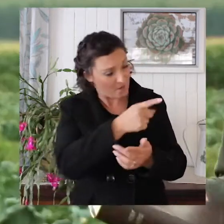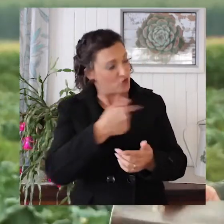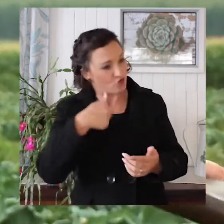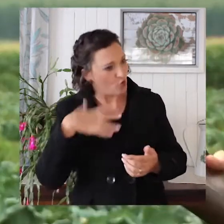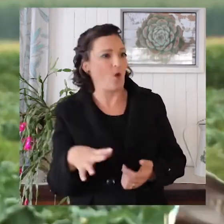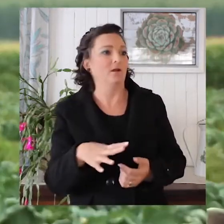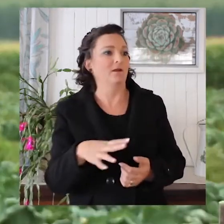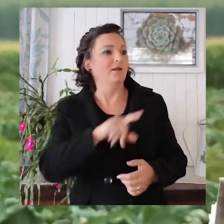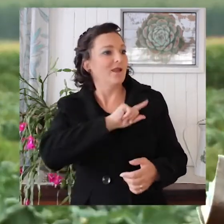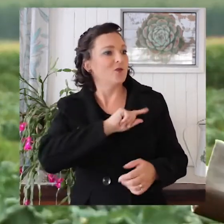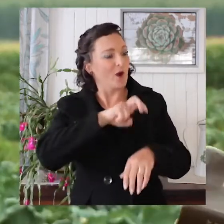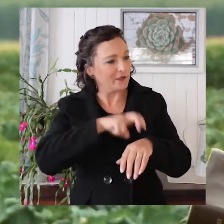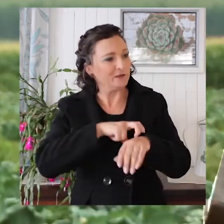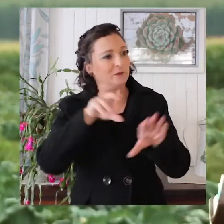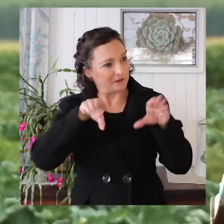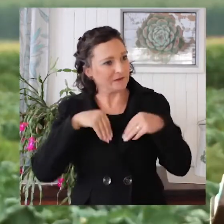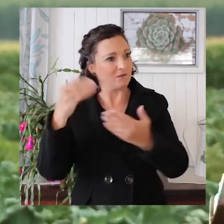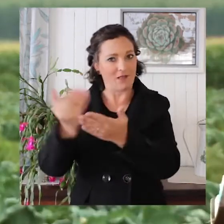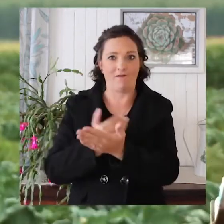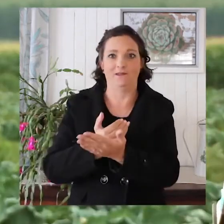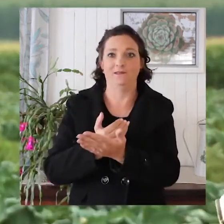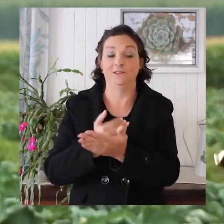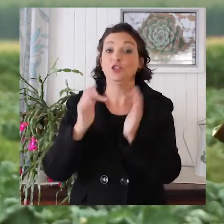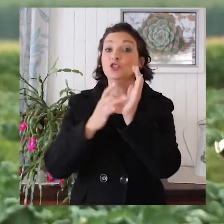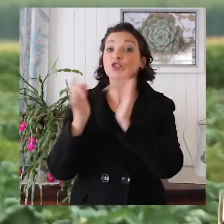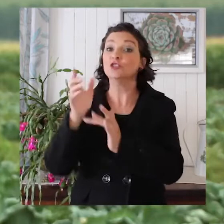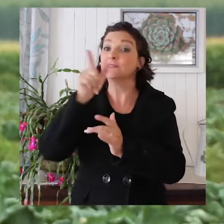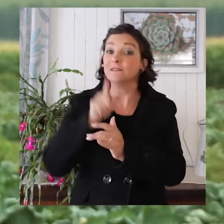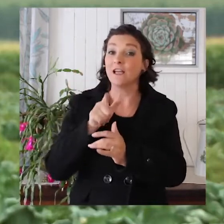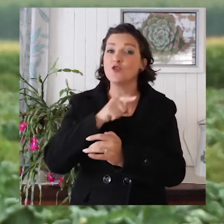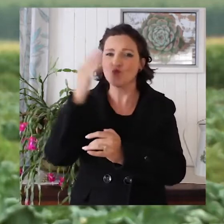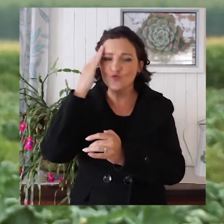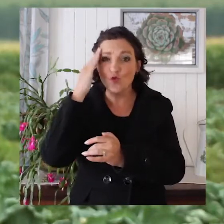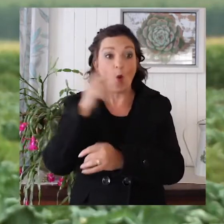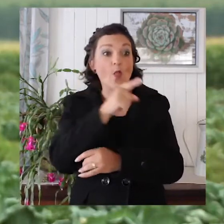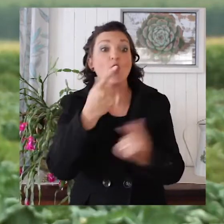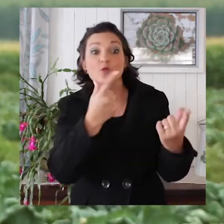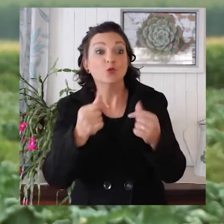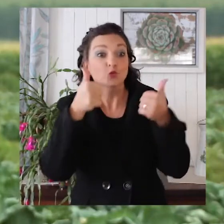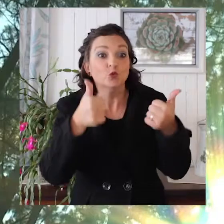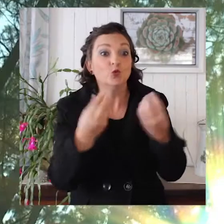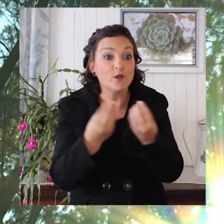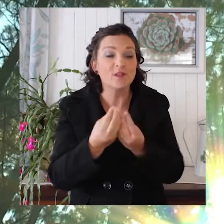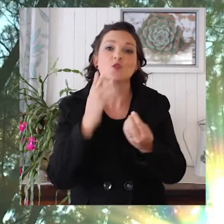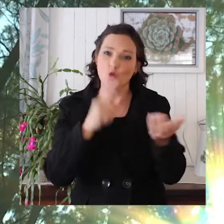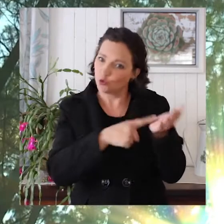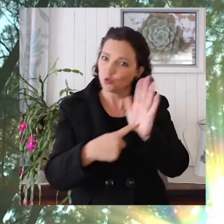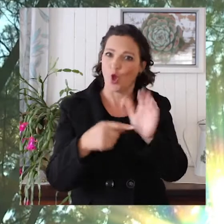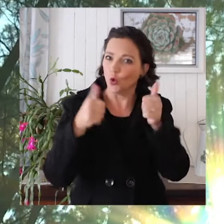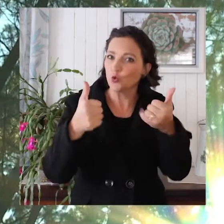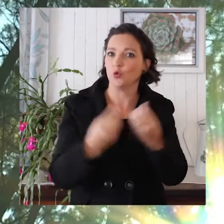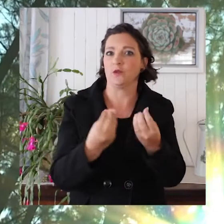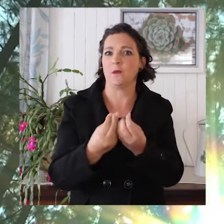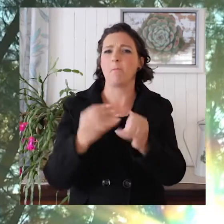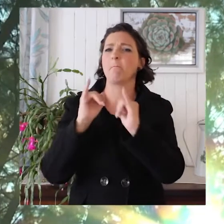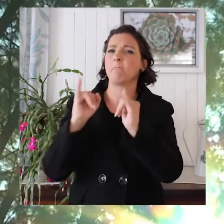So then we need to question your salvation. Jesus says you shall know them by their fruit. See, Jesus says a good